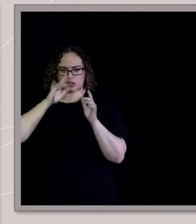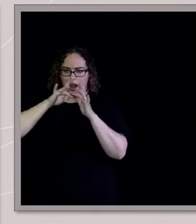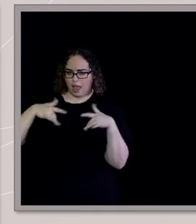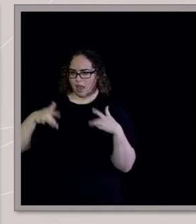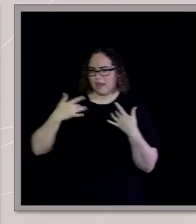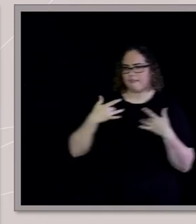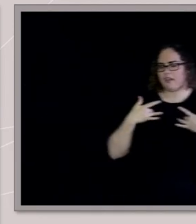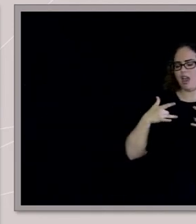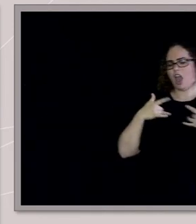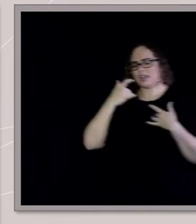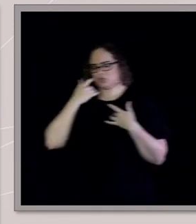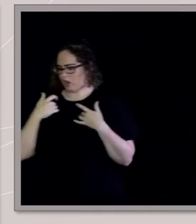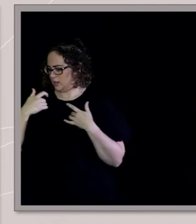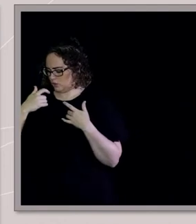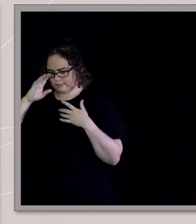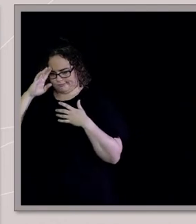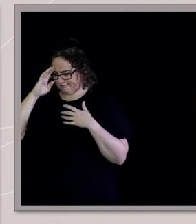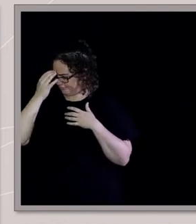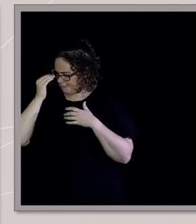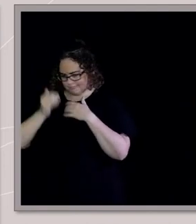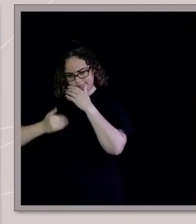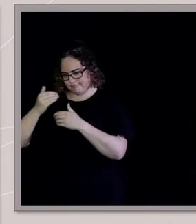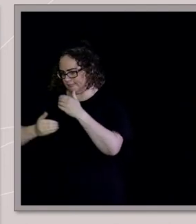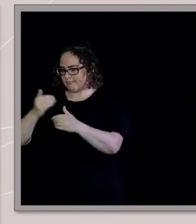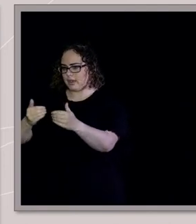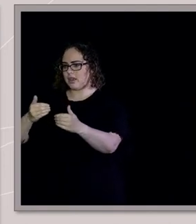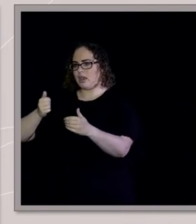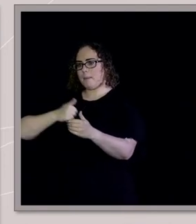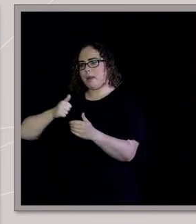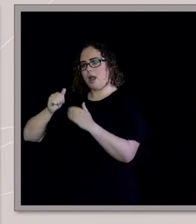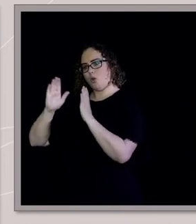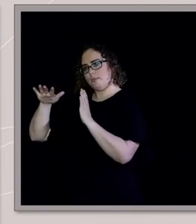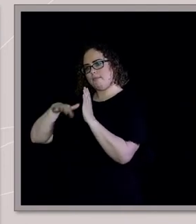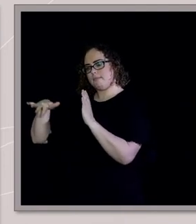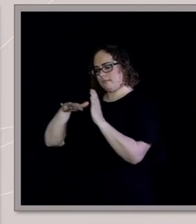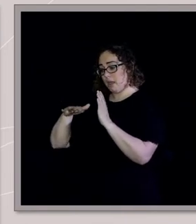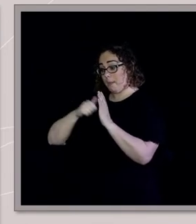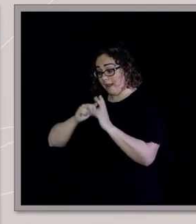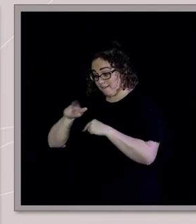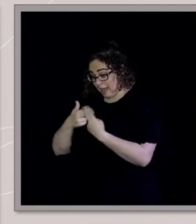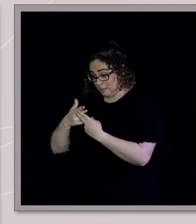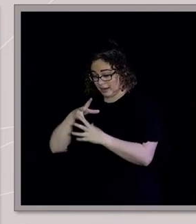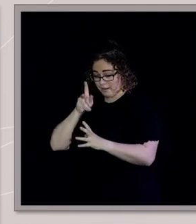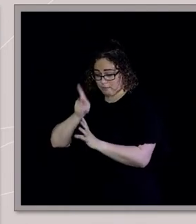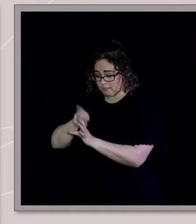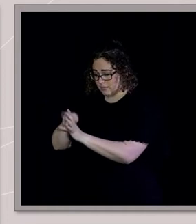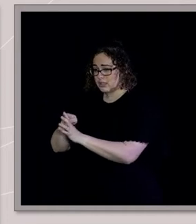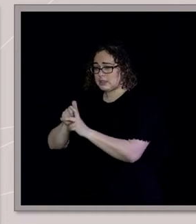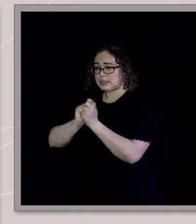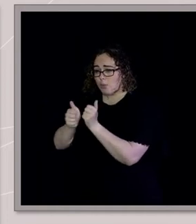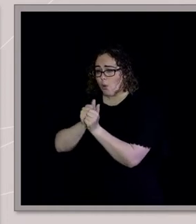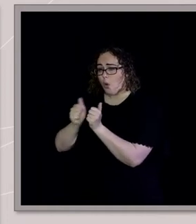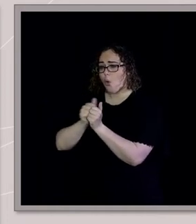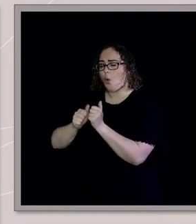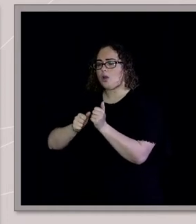I had this great community life in Mudgee, which my family encouraged, loads of sport, loved my rugby, was in the swimming